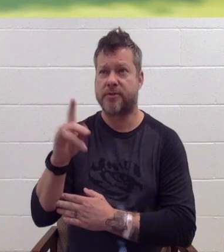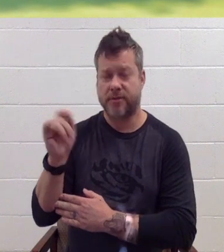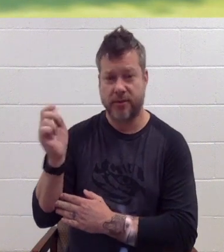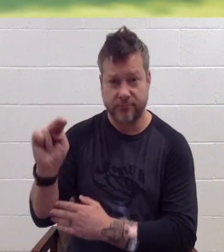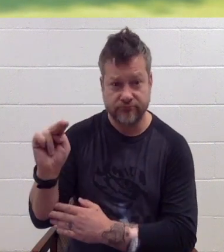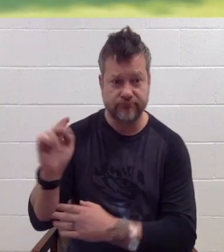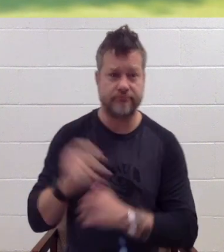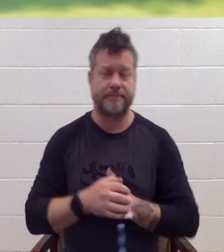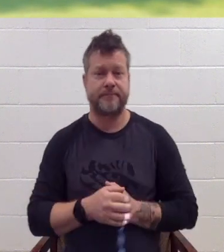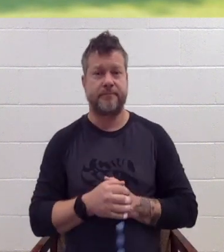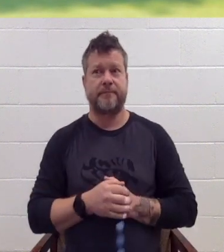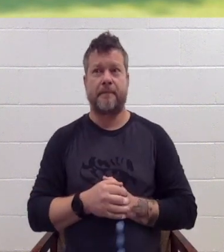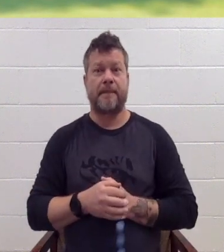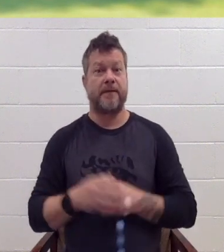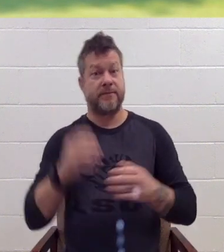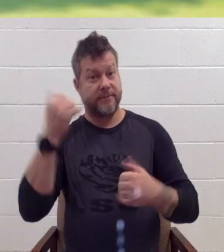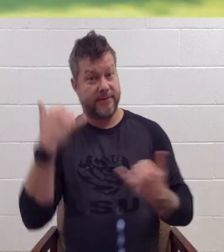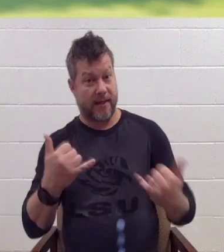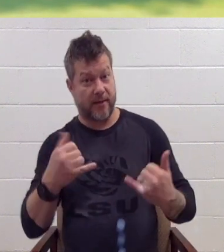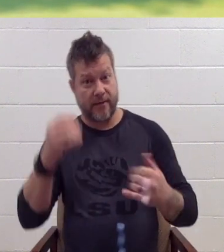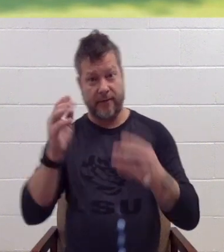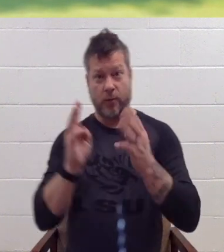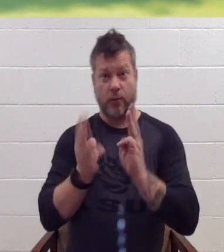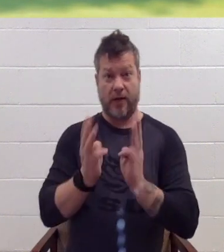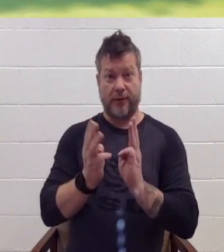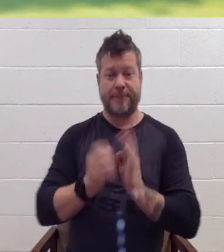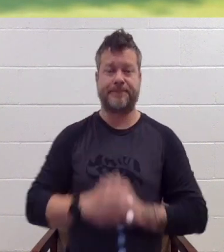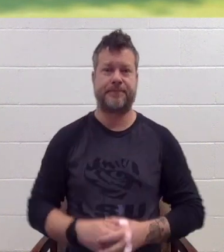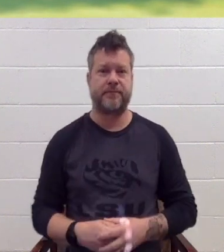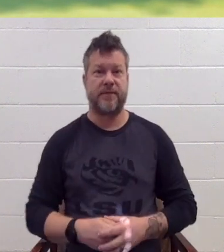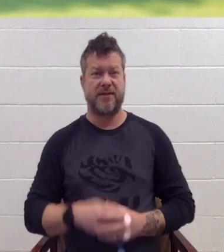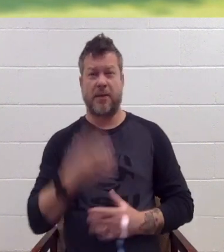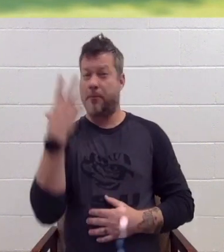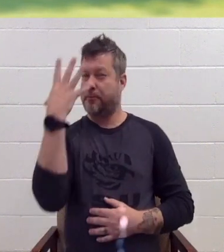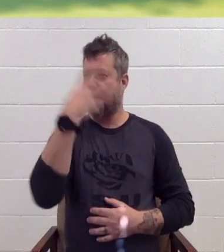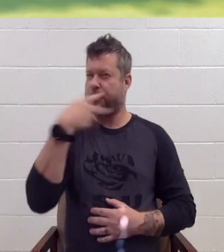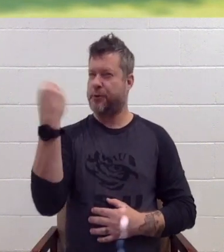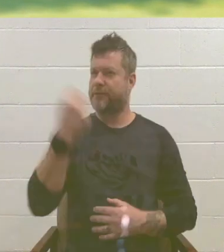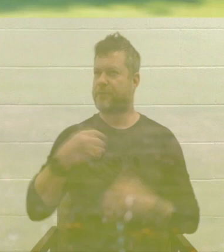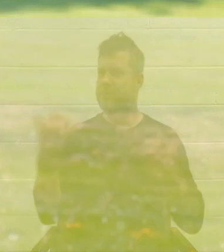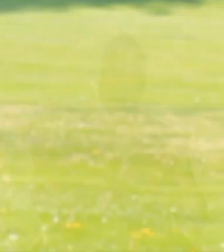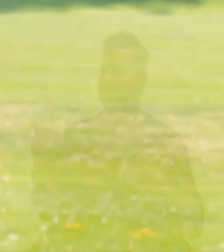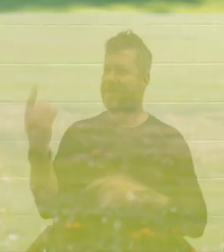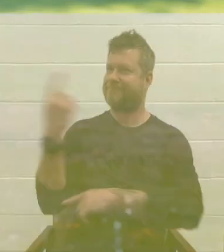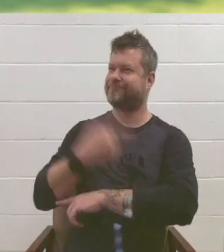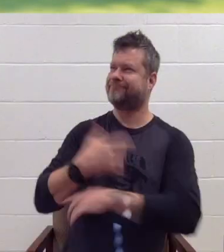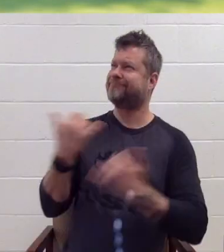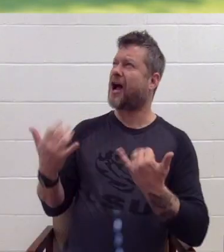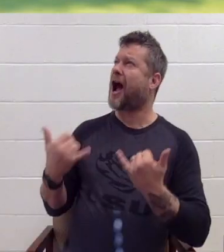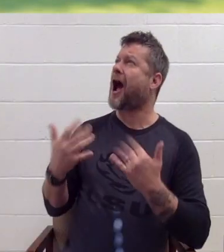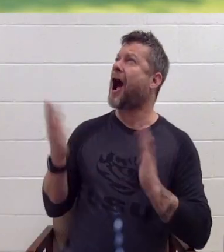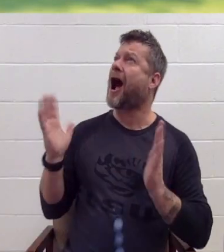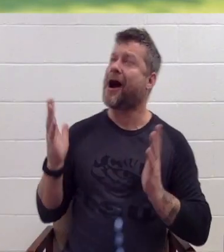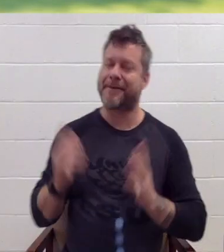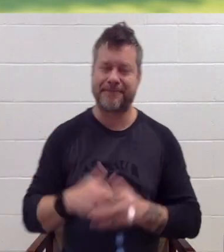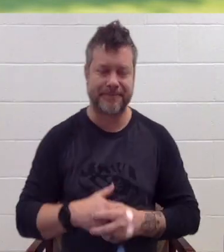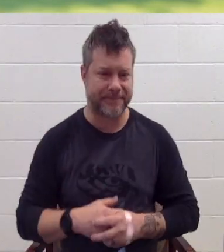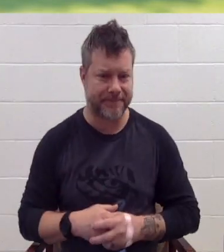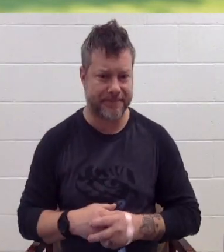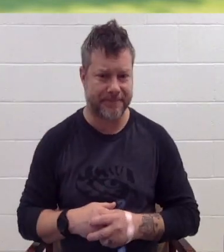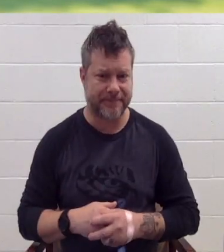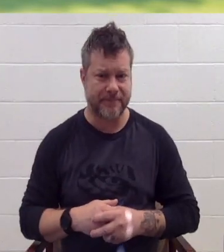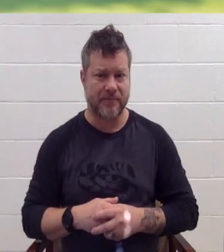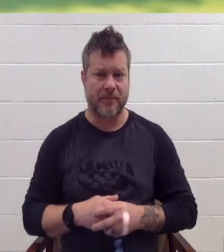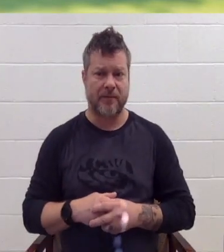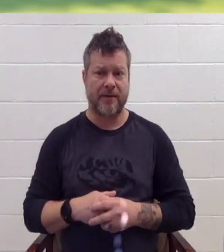It's a beautiful day in the neighborhood, everybody. Welcome back to Weathering the Storm. Conditions this week will be normal for this